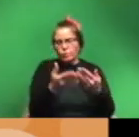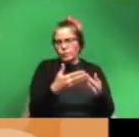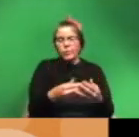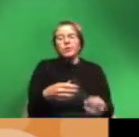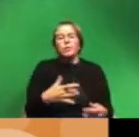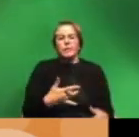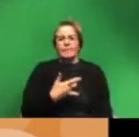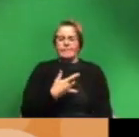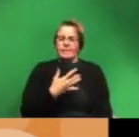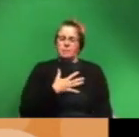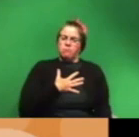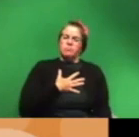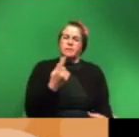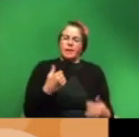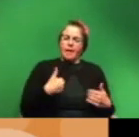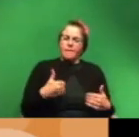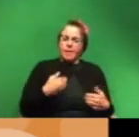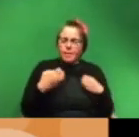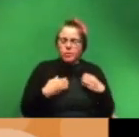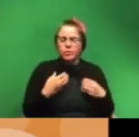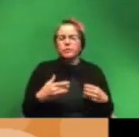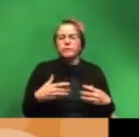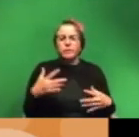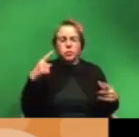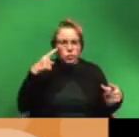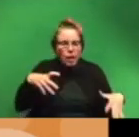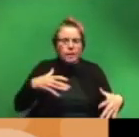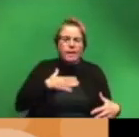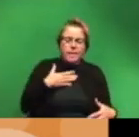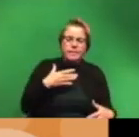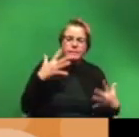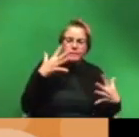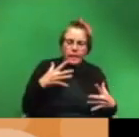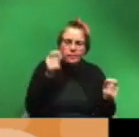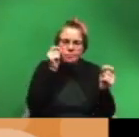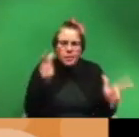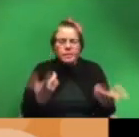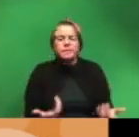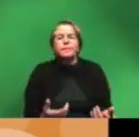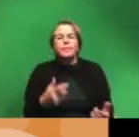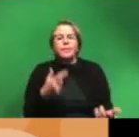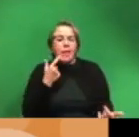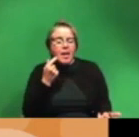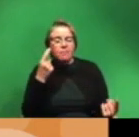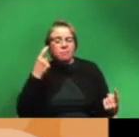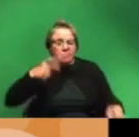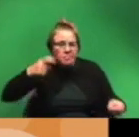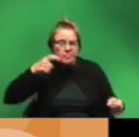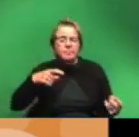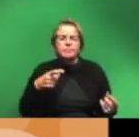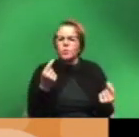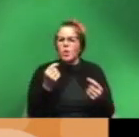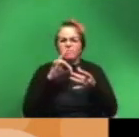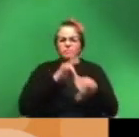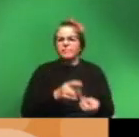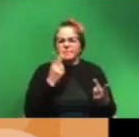something we have emotions that are elicited we feel shocked happy sad we feel surprised we laugh we cry what is it about that